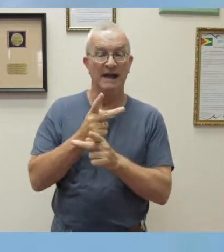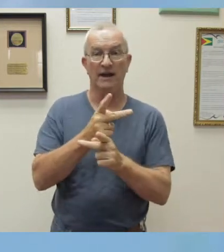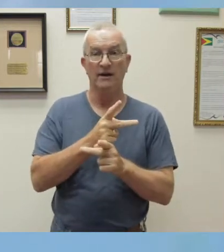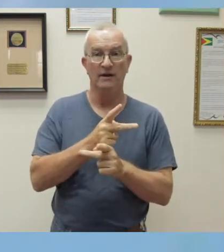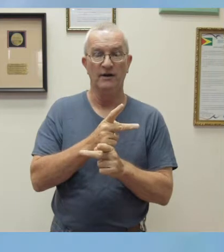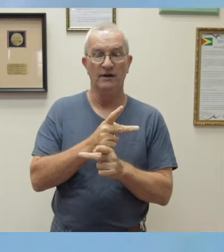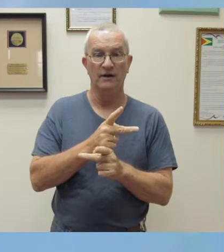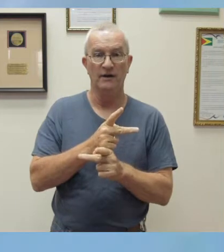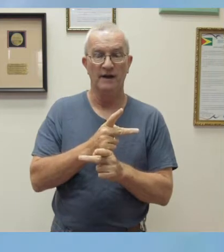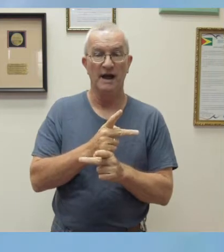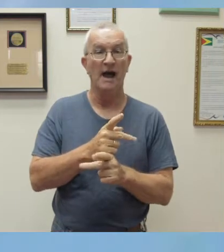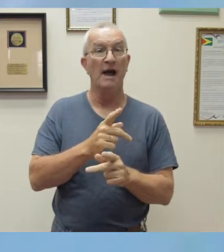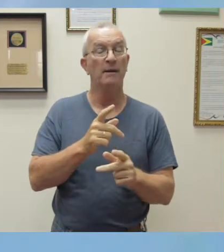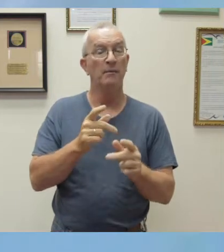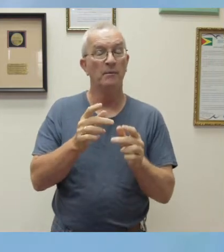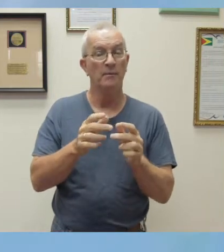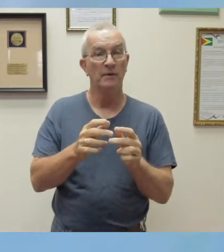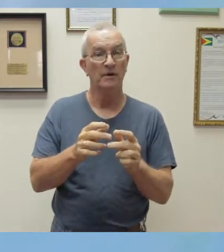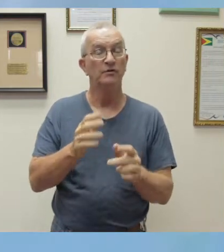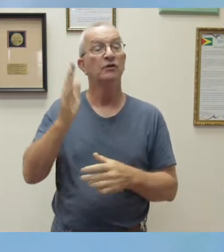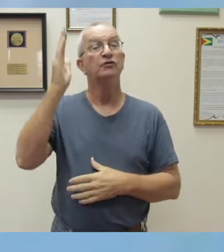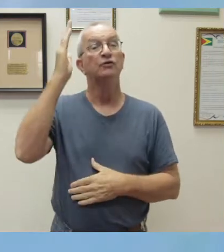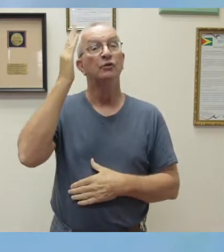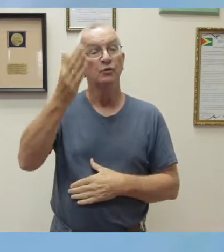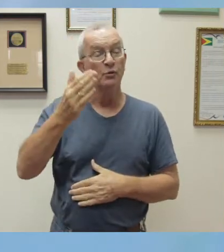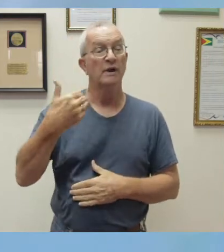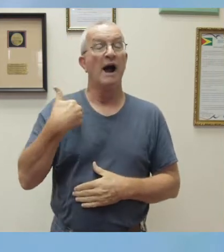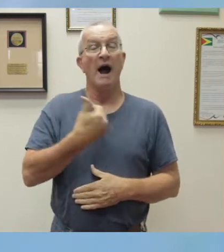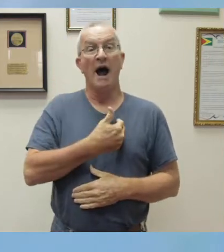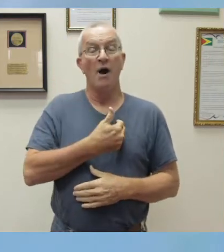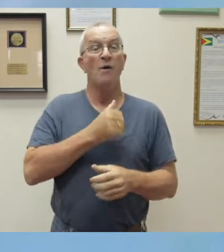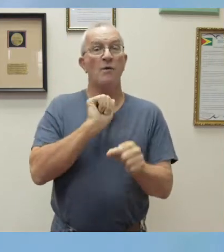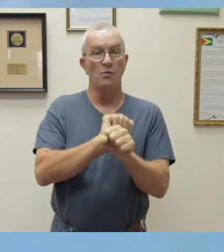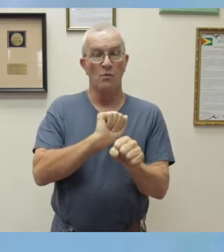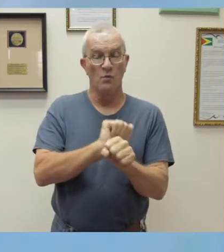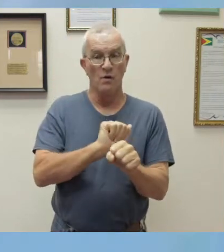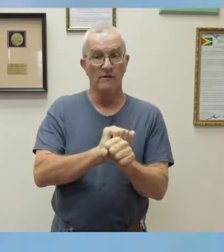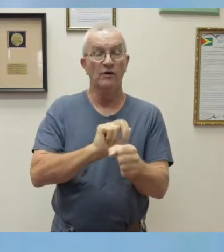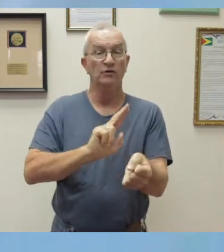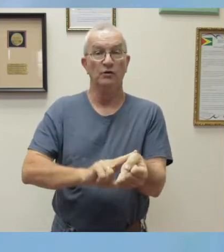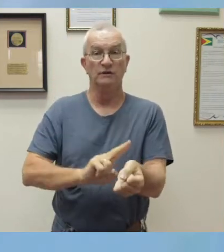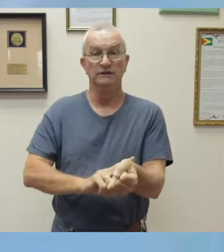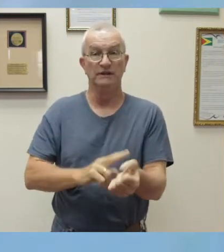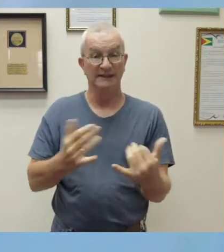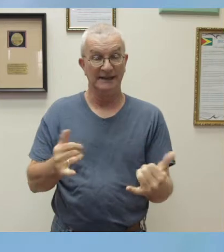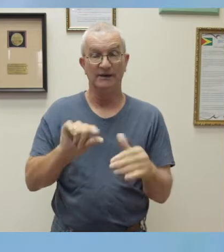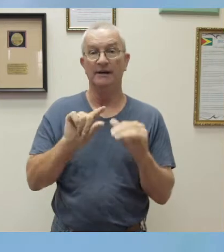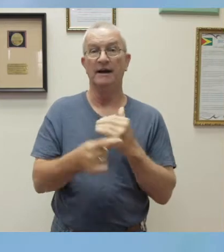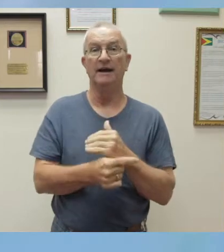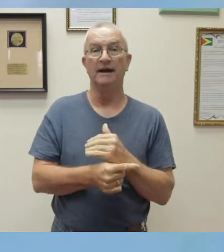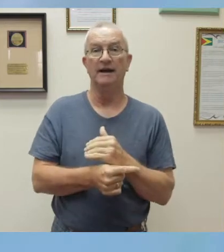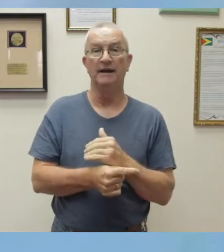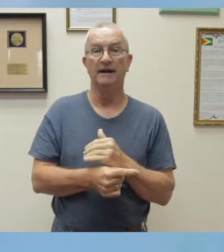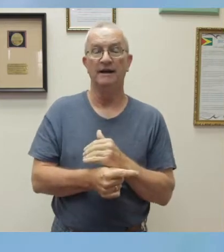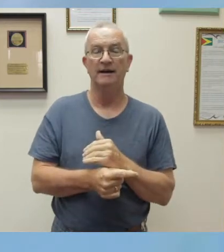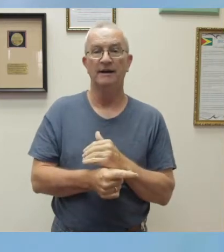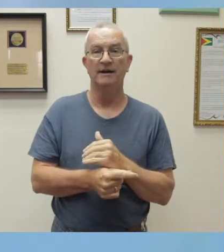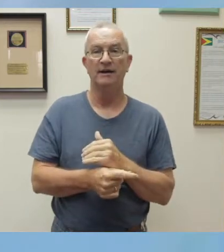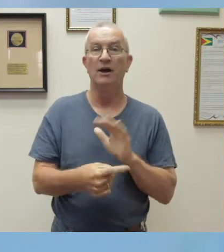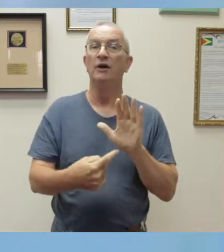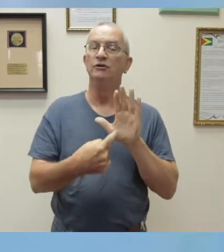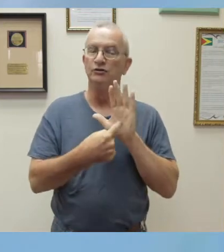to salute our workforce of nurses in Guyana, expressing praise